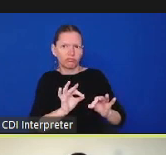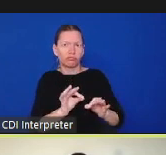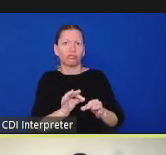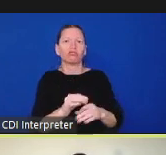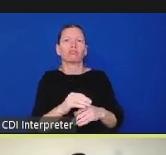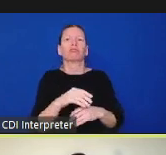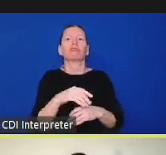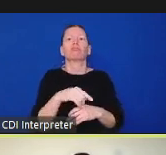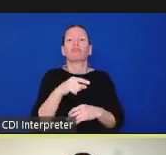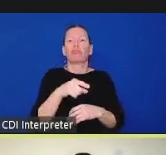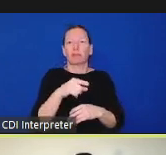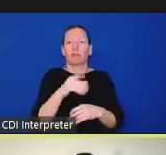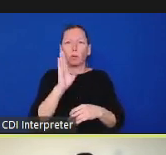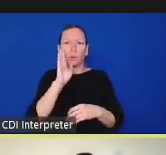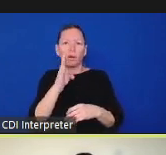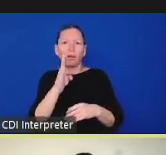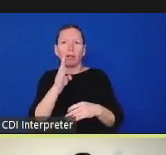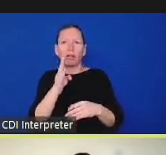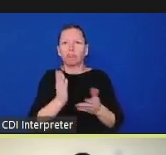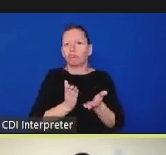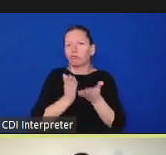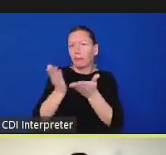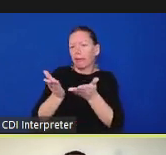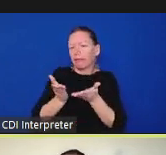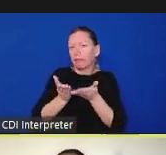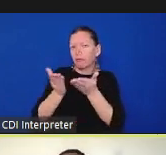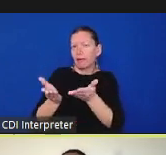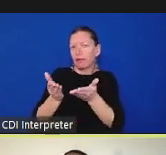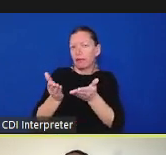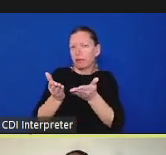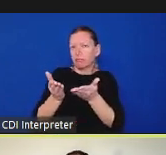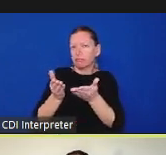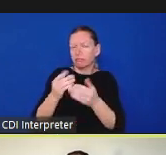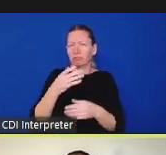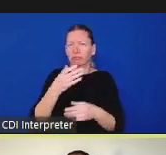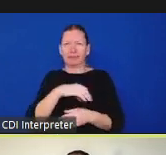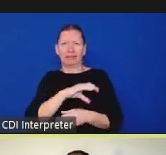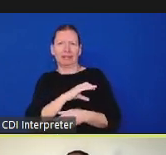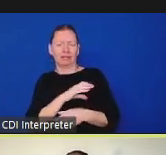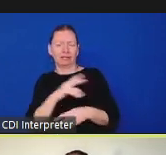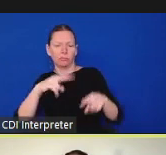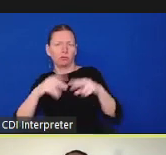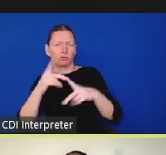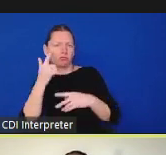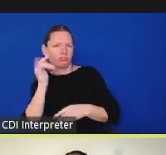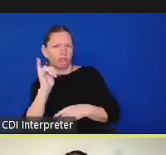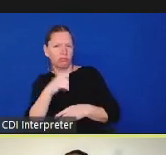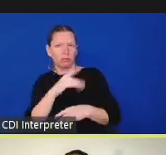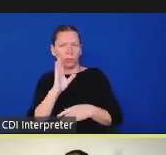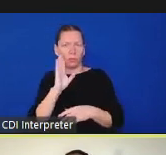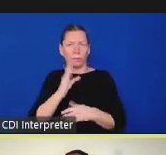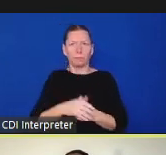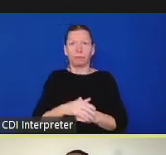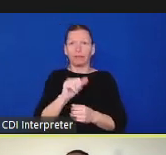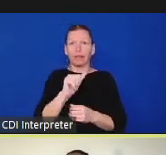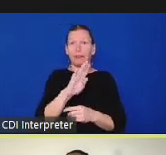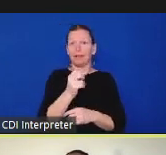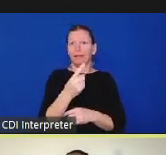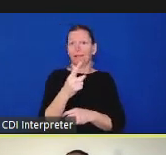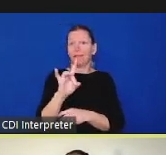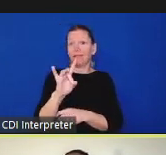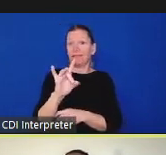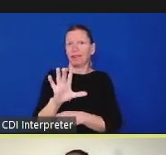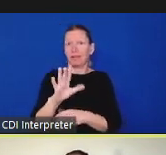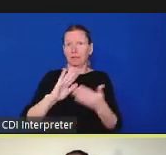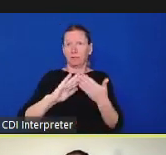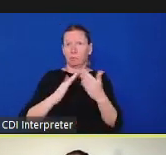oversight to the county board of supervisors um and this ab 1185 community outreach working group um